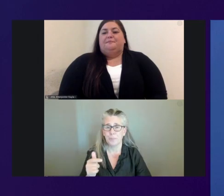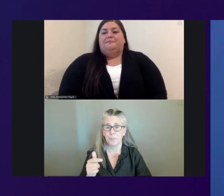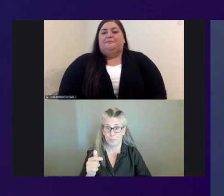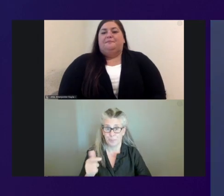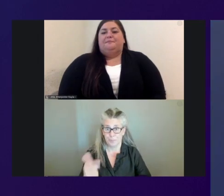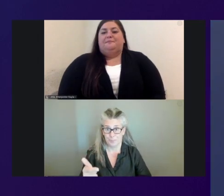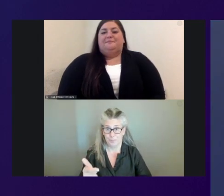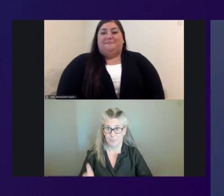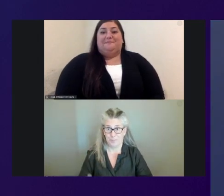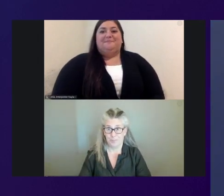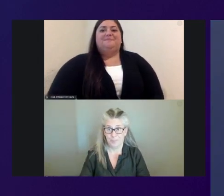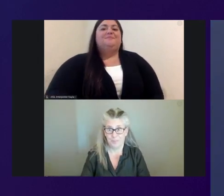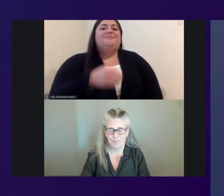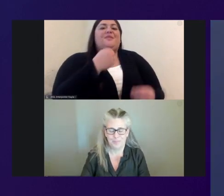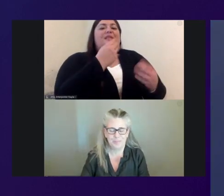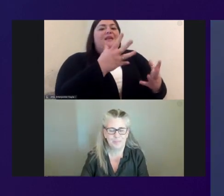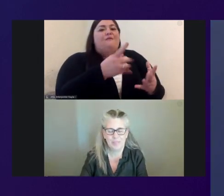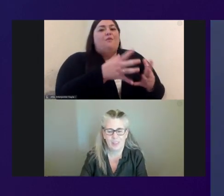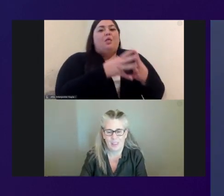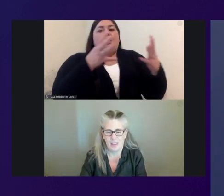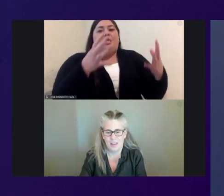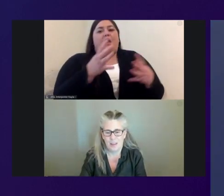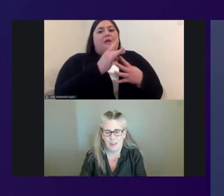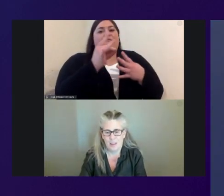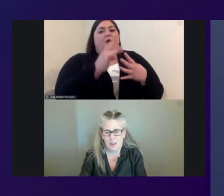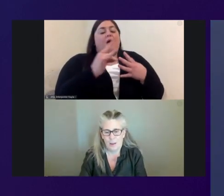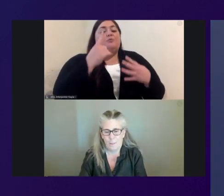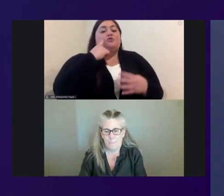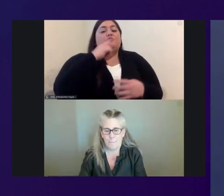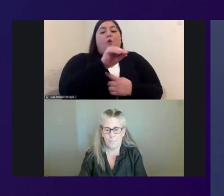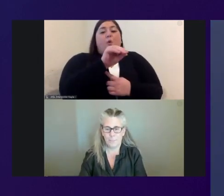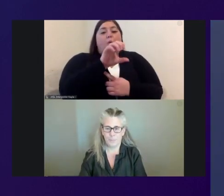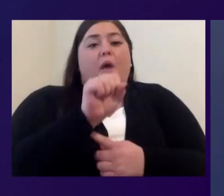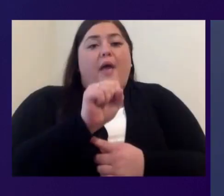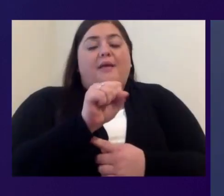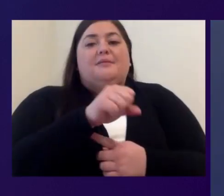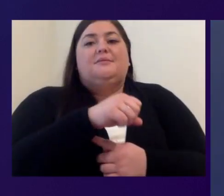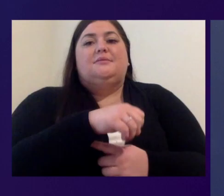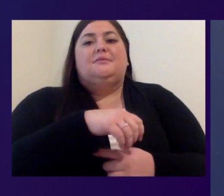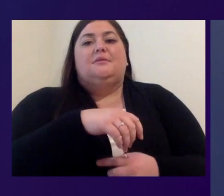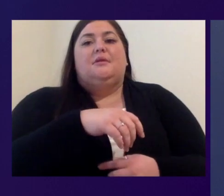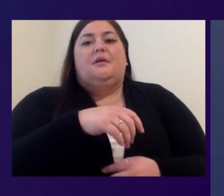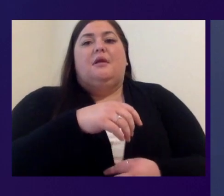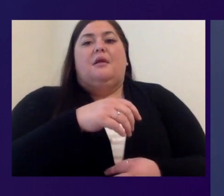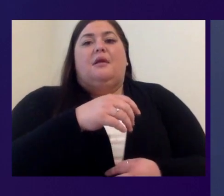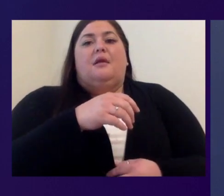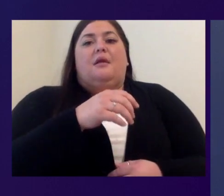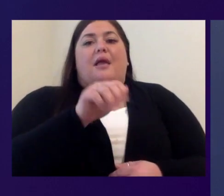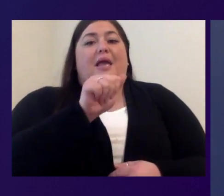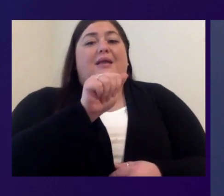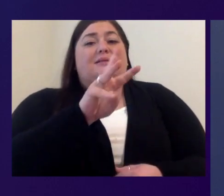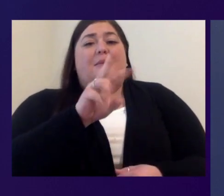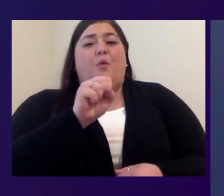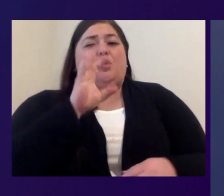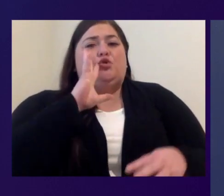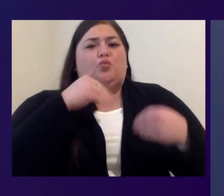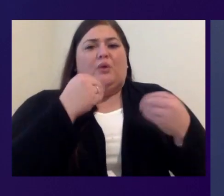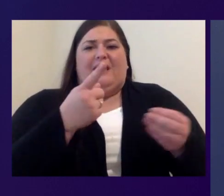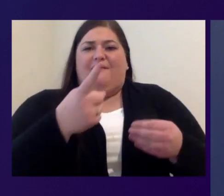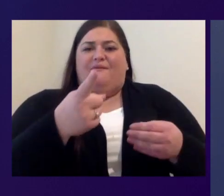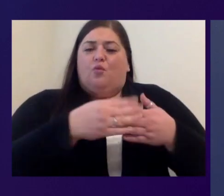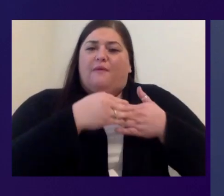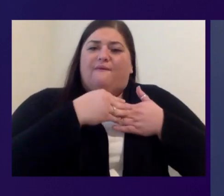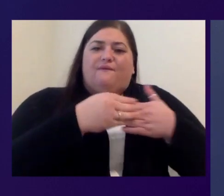of applications and operating systems. So when we think about operating systems, AWS gives you the flexibility to